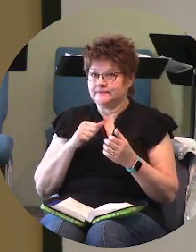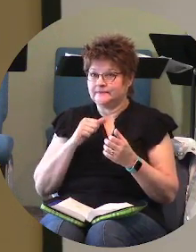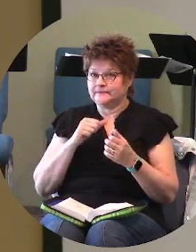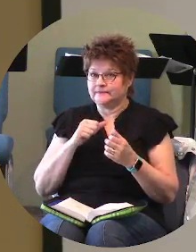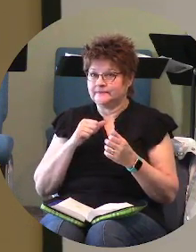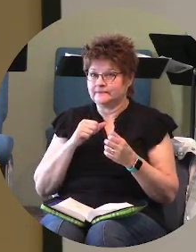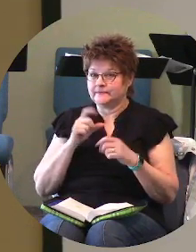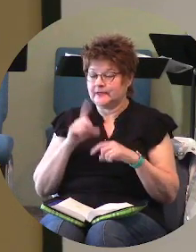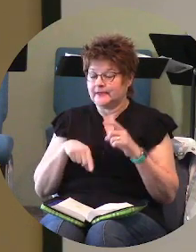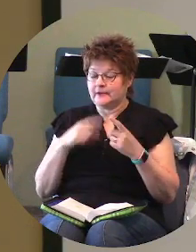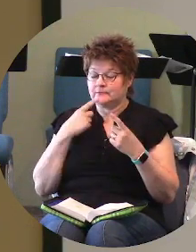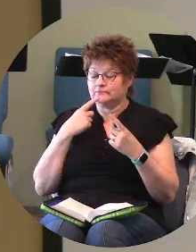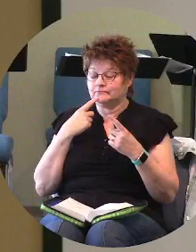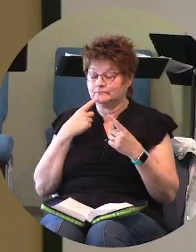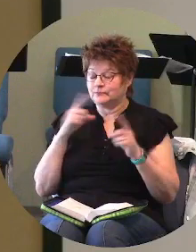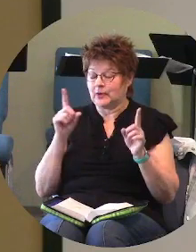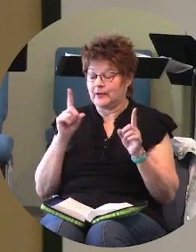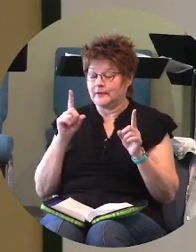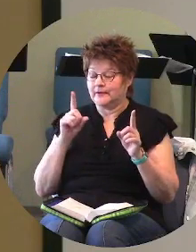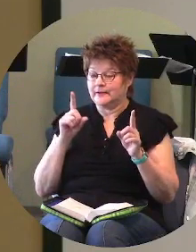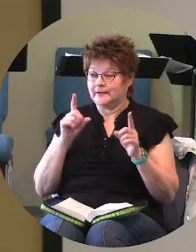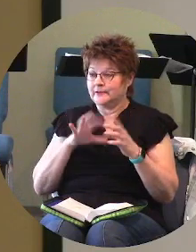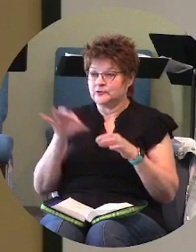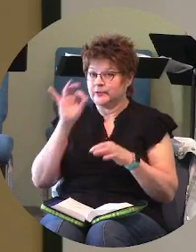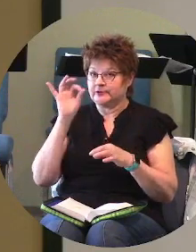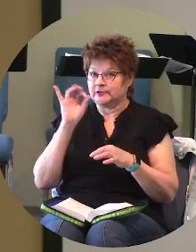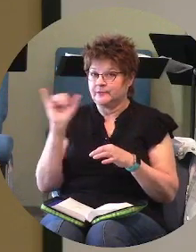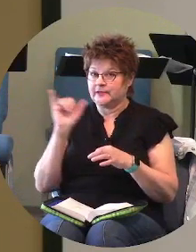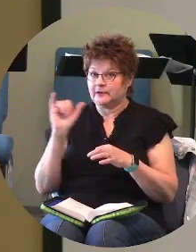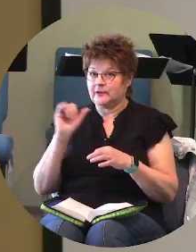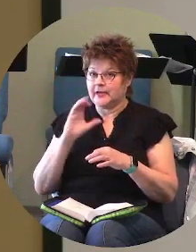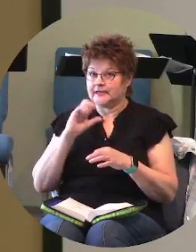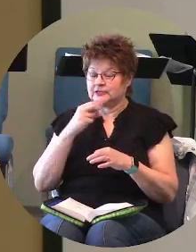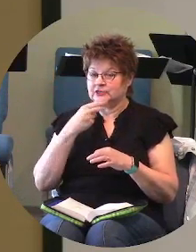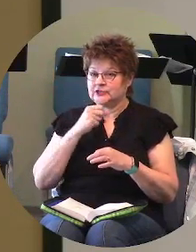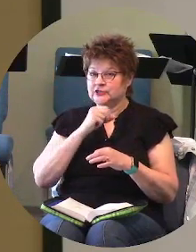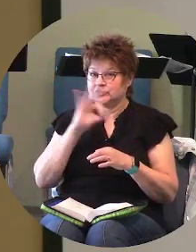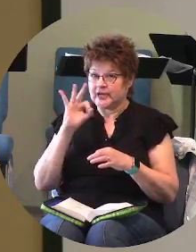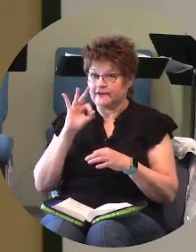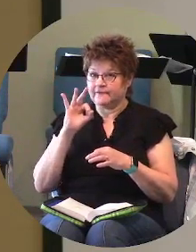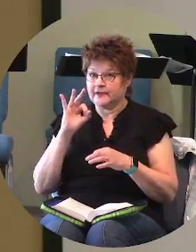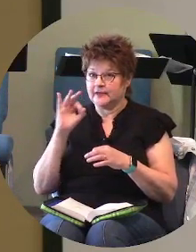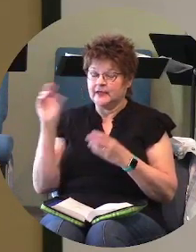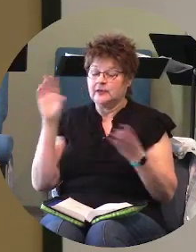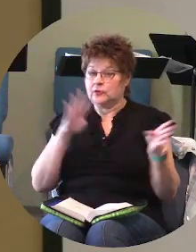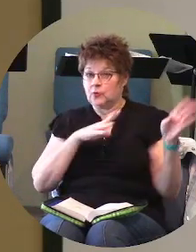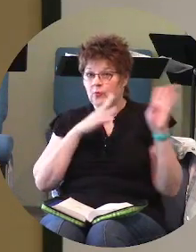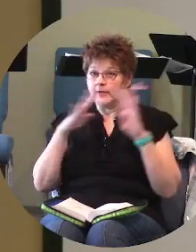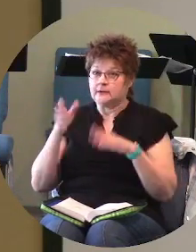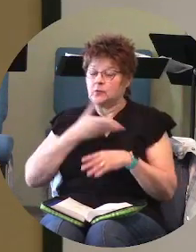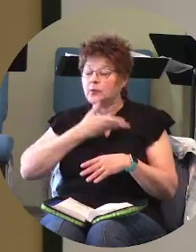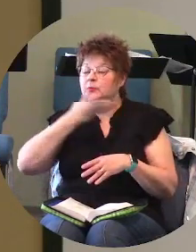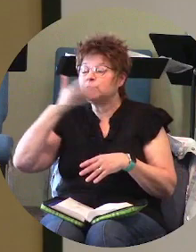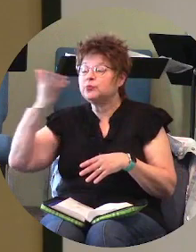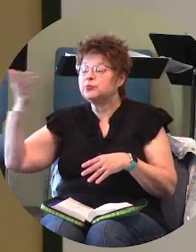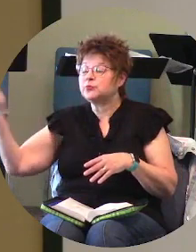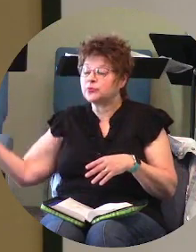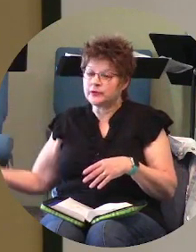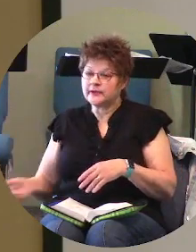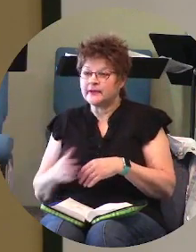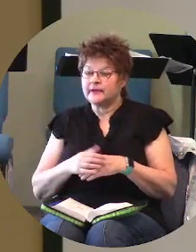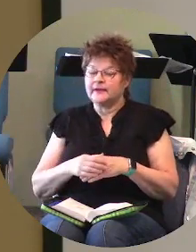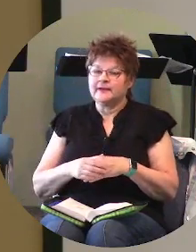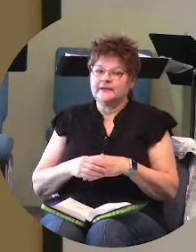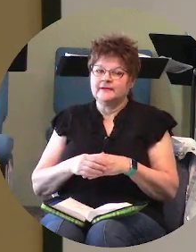divinely but they are like the chaff which the wind drives away and we understand the wind right i mean i'll pick up your